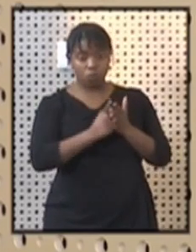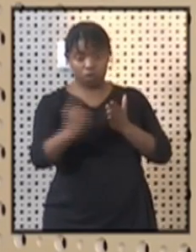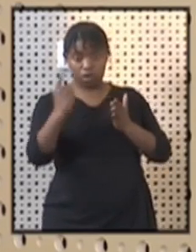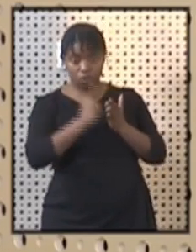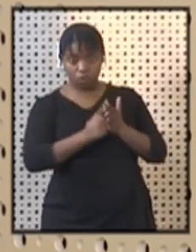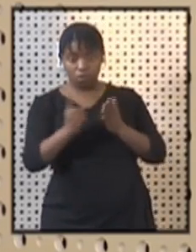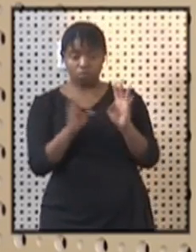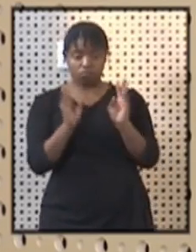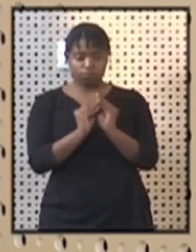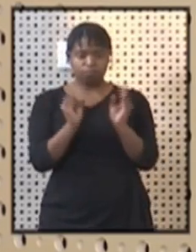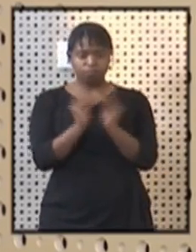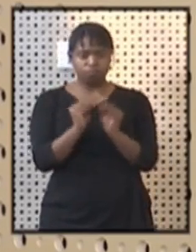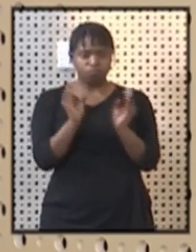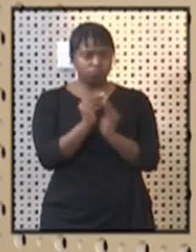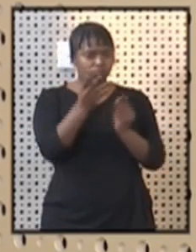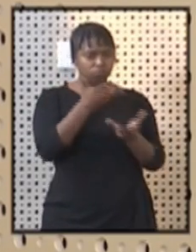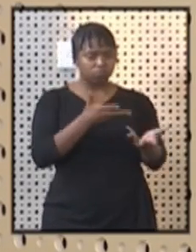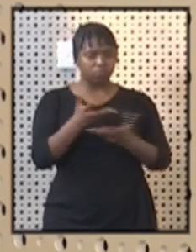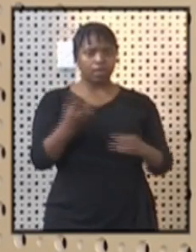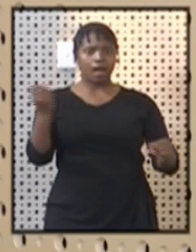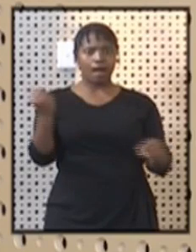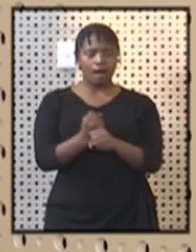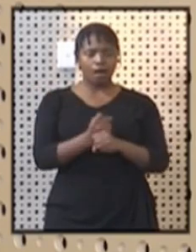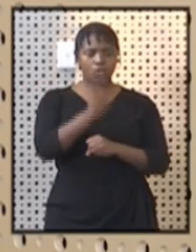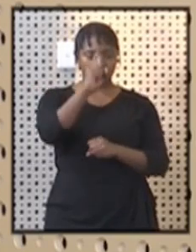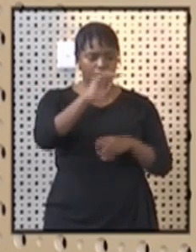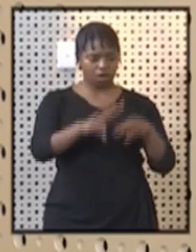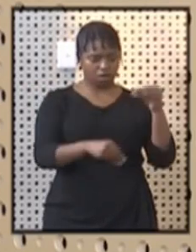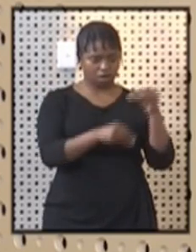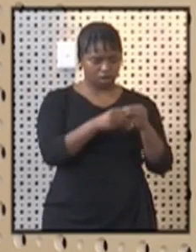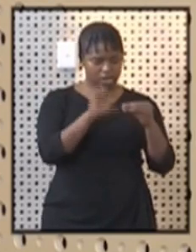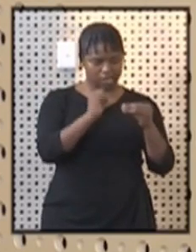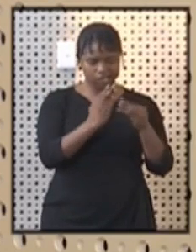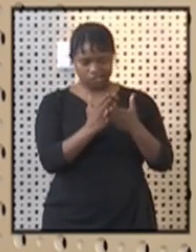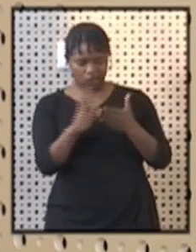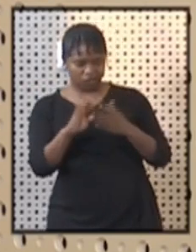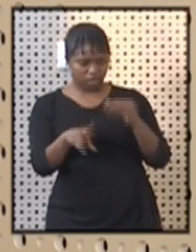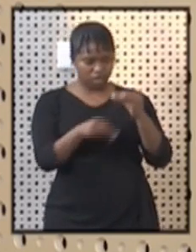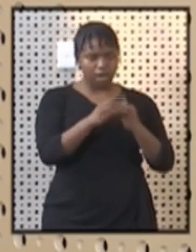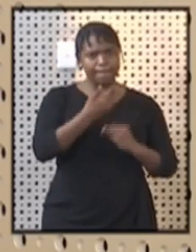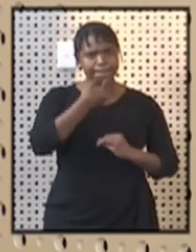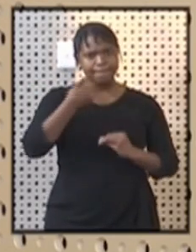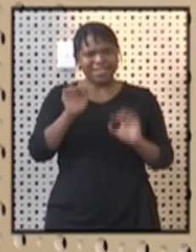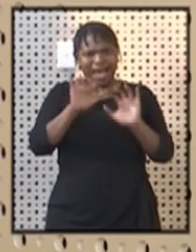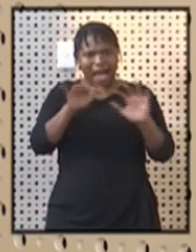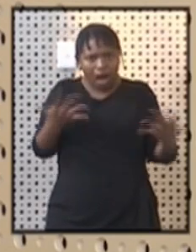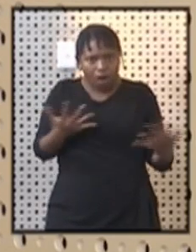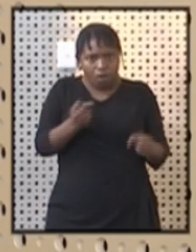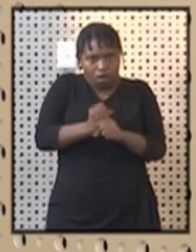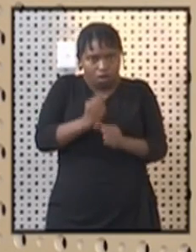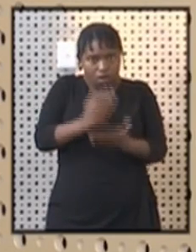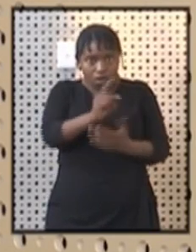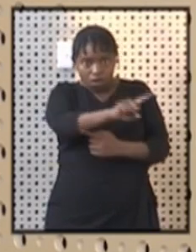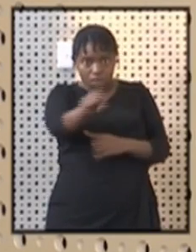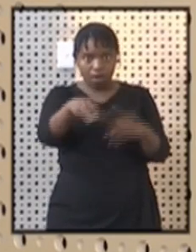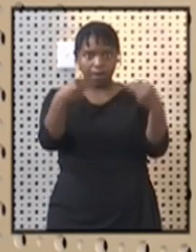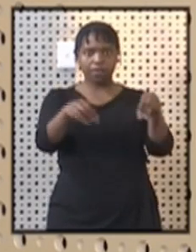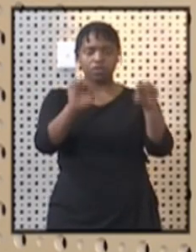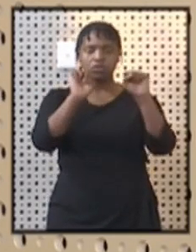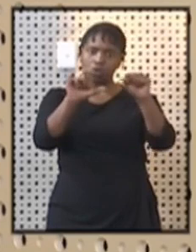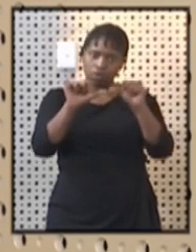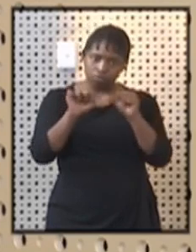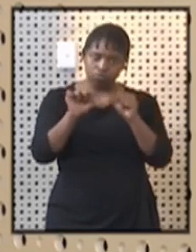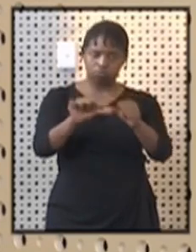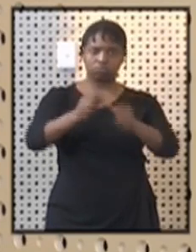helped us to gather inputs from all stakeholders on and how best to reopen the sector and support the